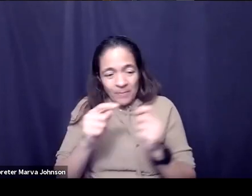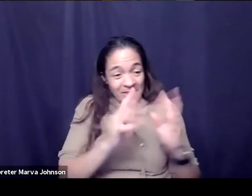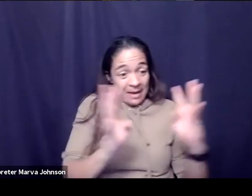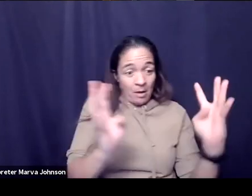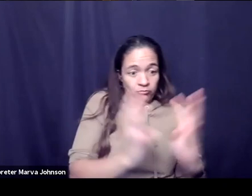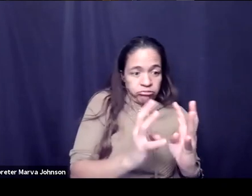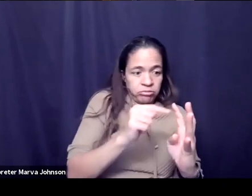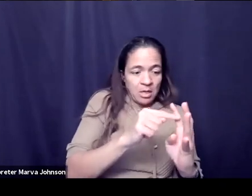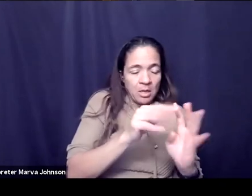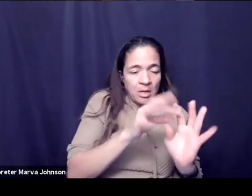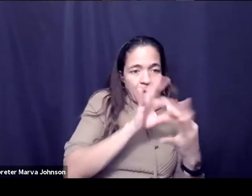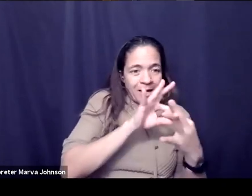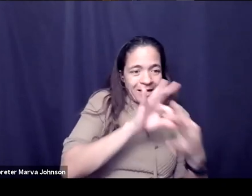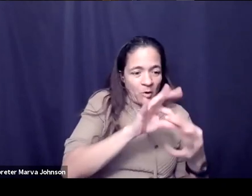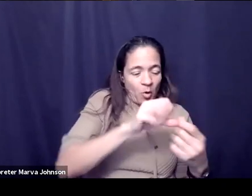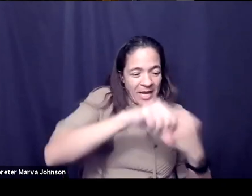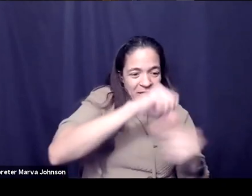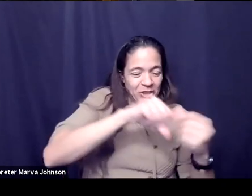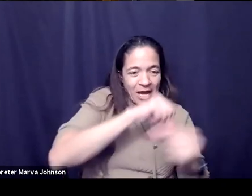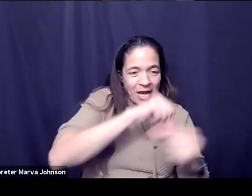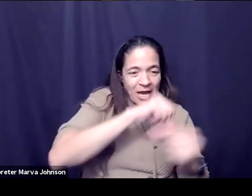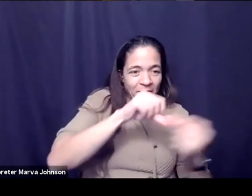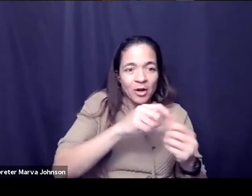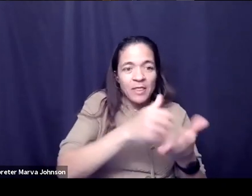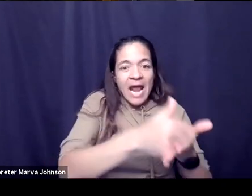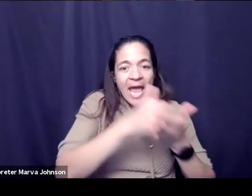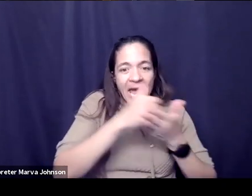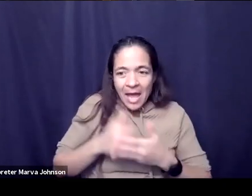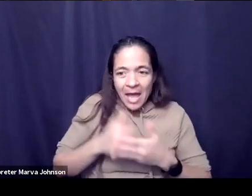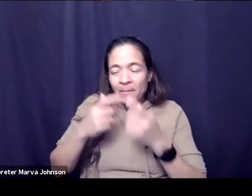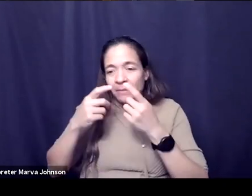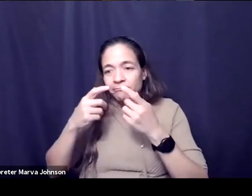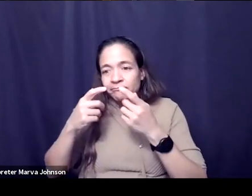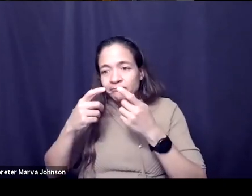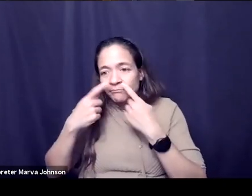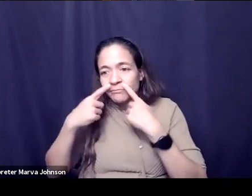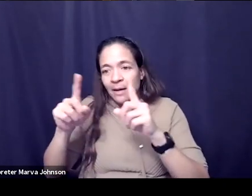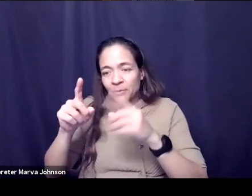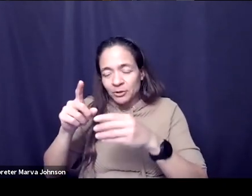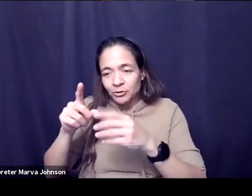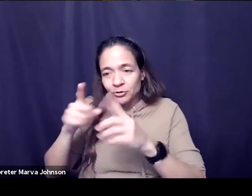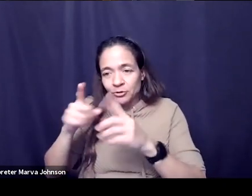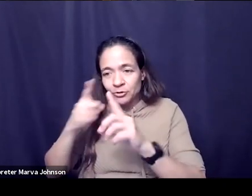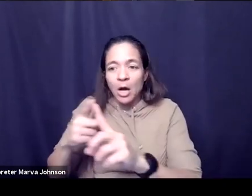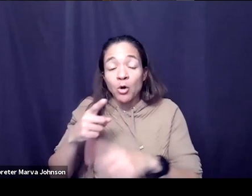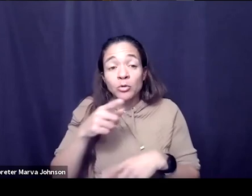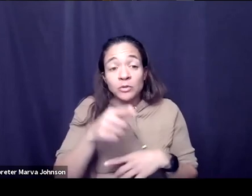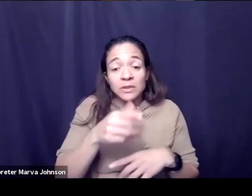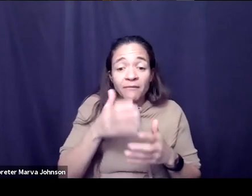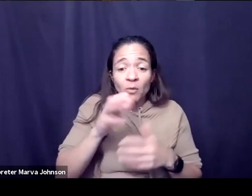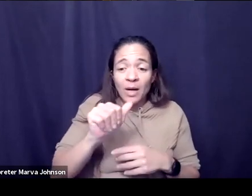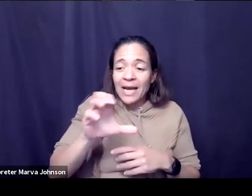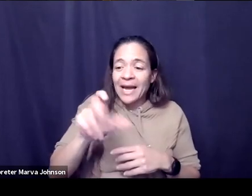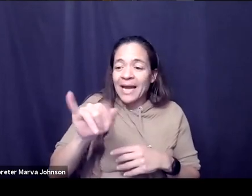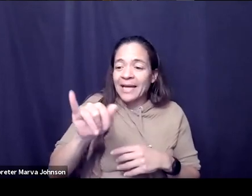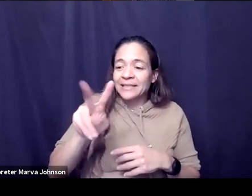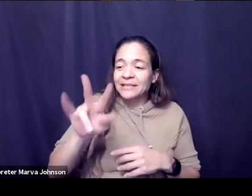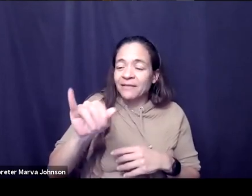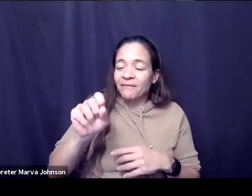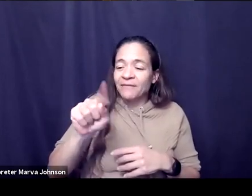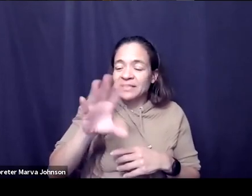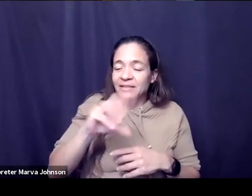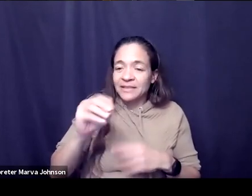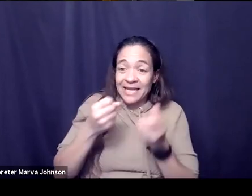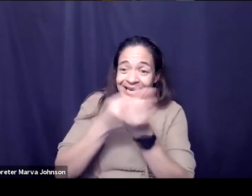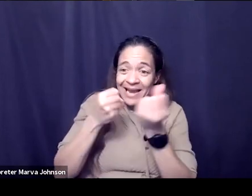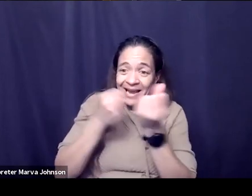our goals you know if you want advocates we talk about surf rider if you want activists and advocates one thing is you can have you